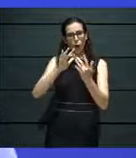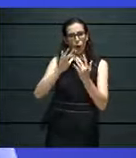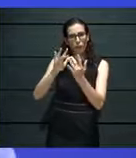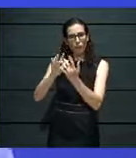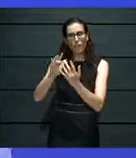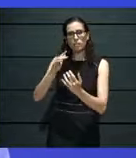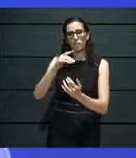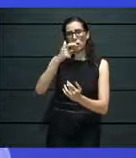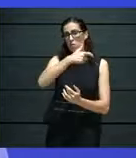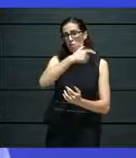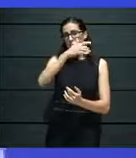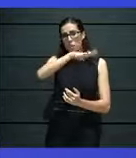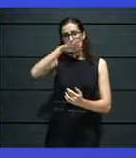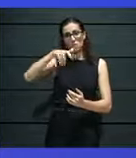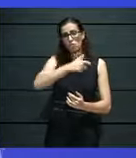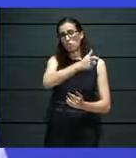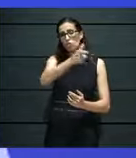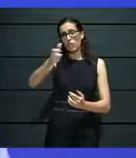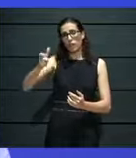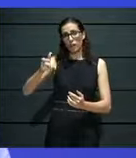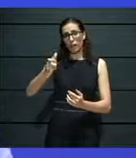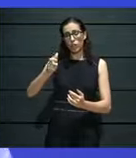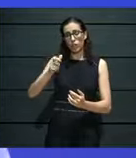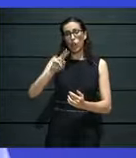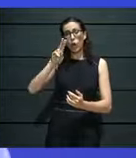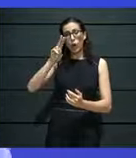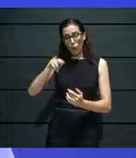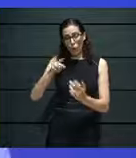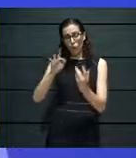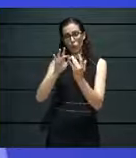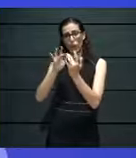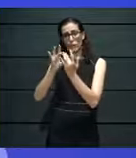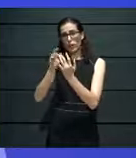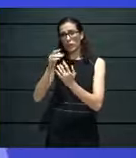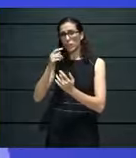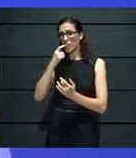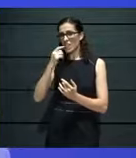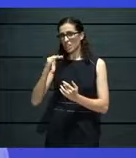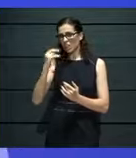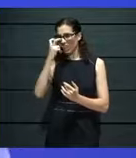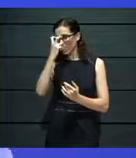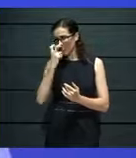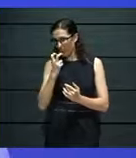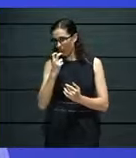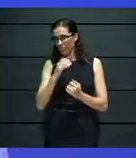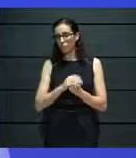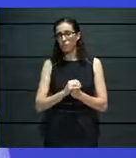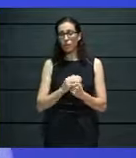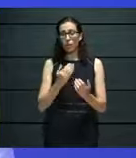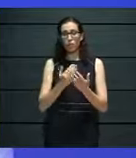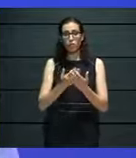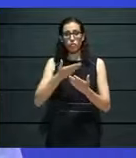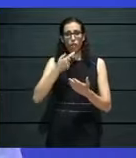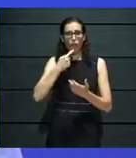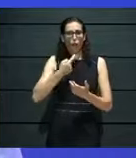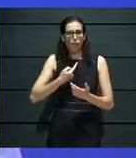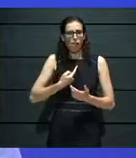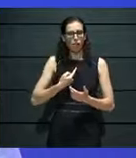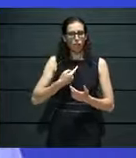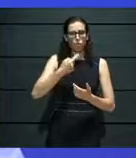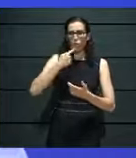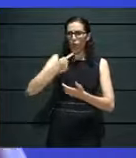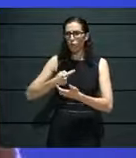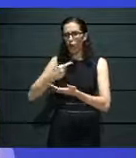and especially even with the third age community of such a space, to tell us their stories. The one thing